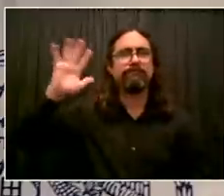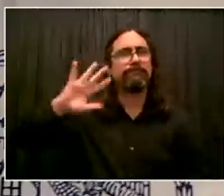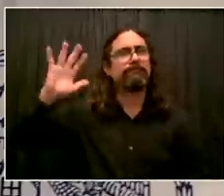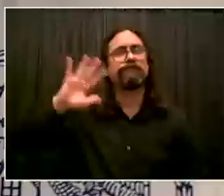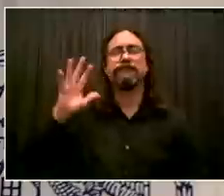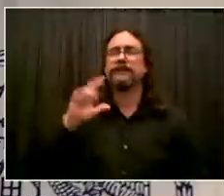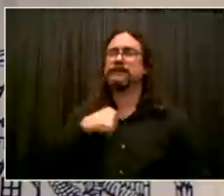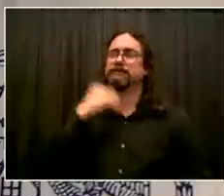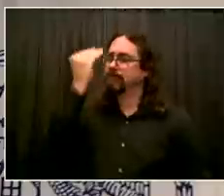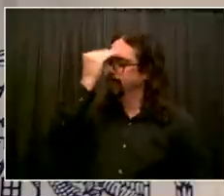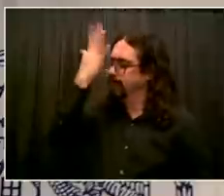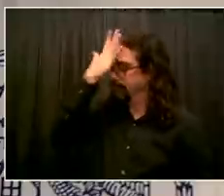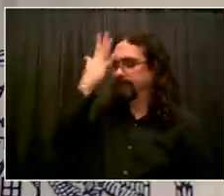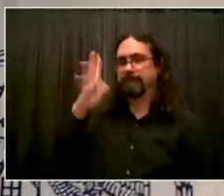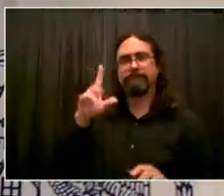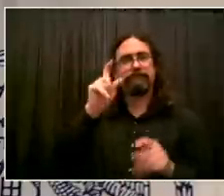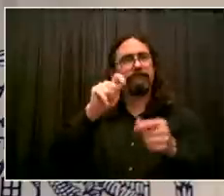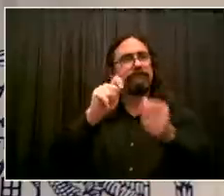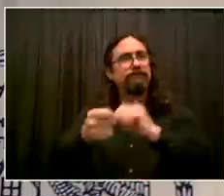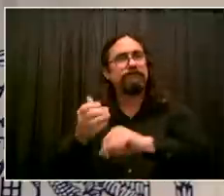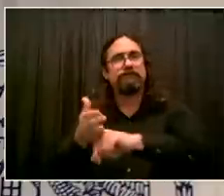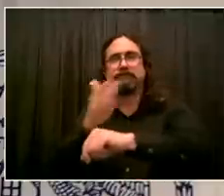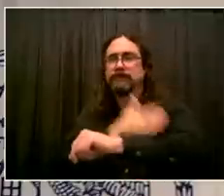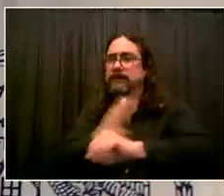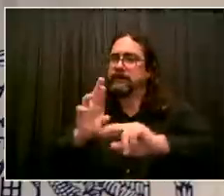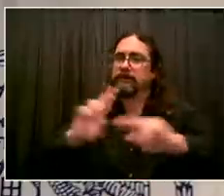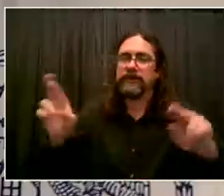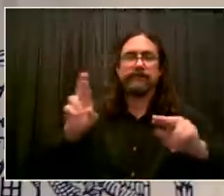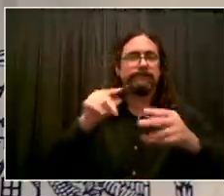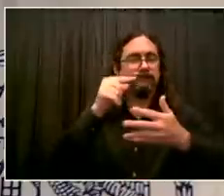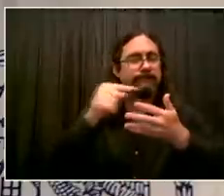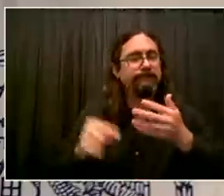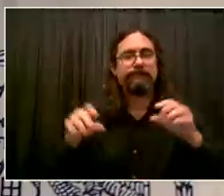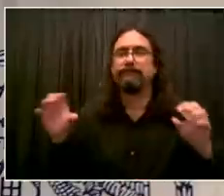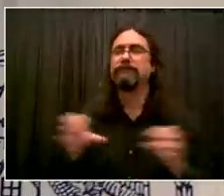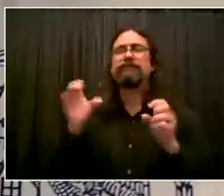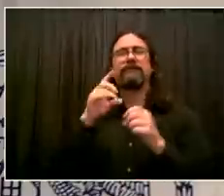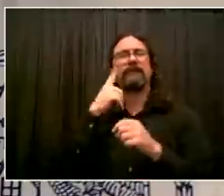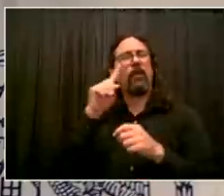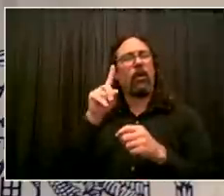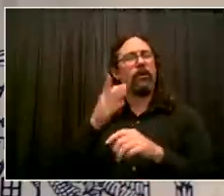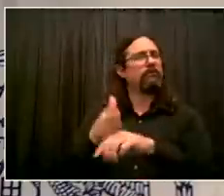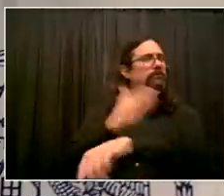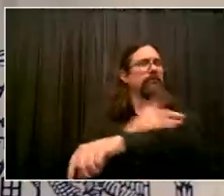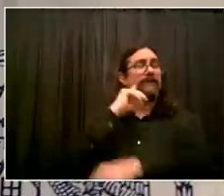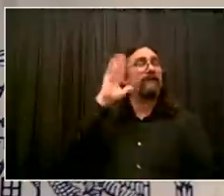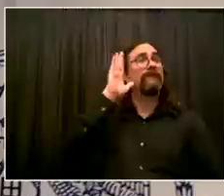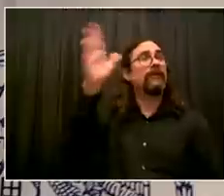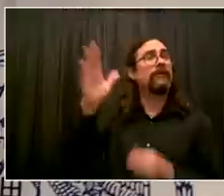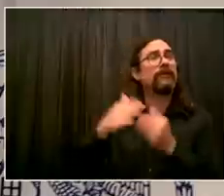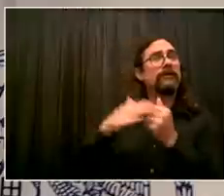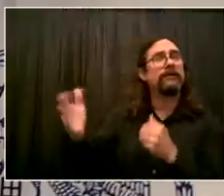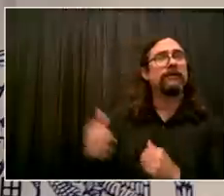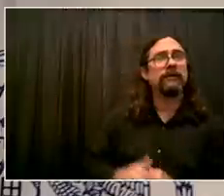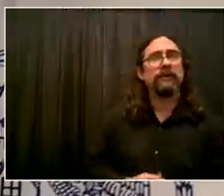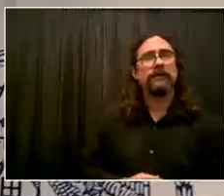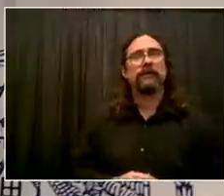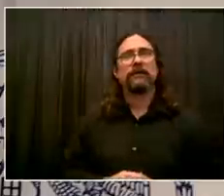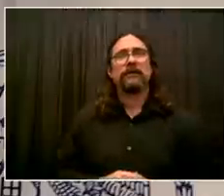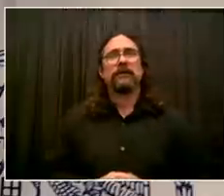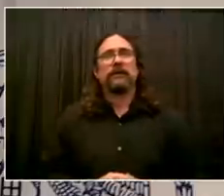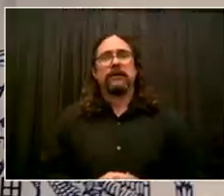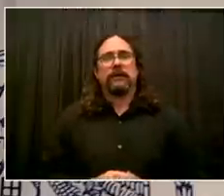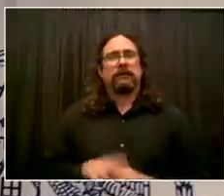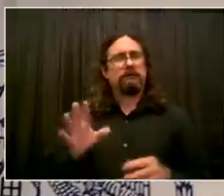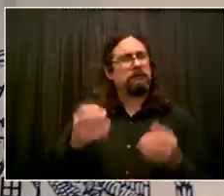and are still struggling from the results of Hurricane Ida, we knew we had to do everything we could to reach out to them. So we did an unprecedented outreach effort. We